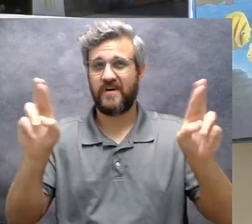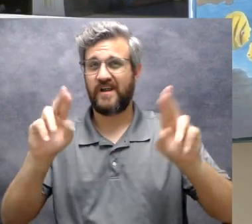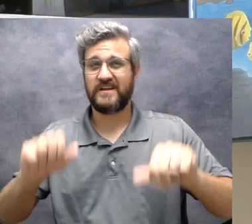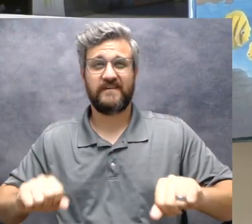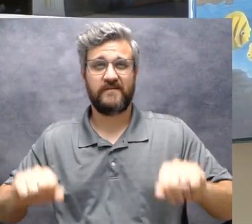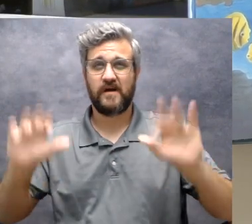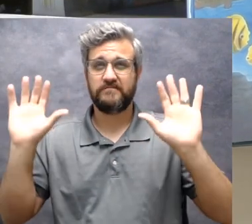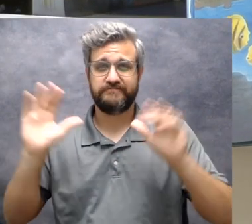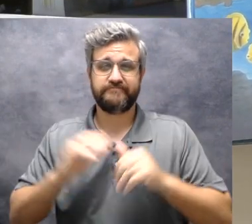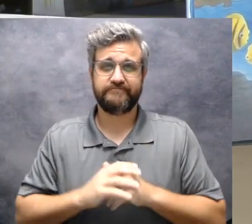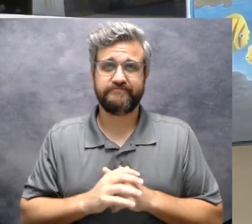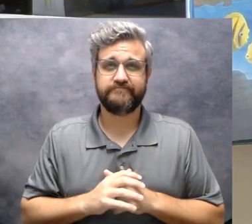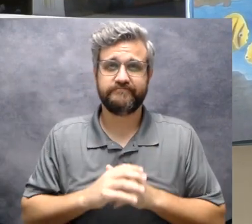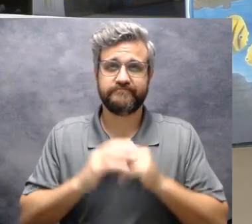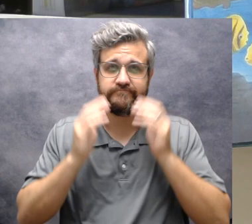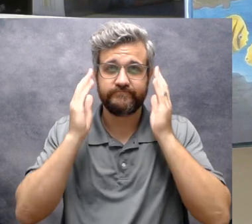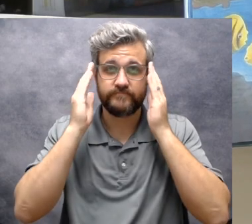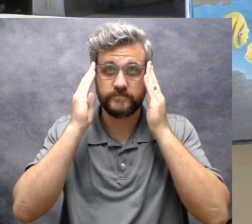to give up.